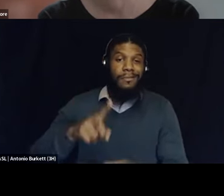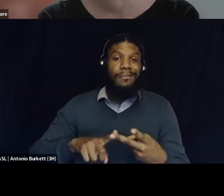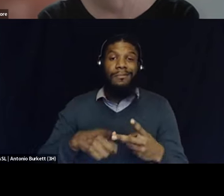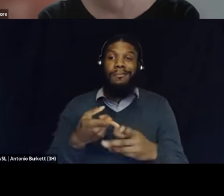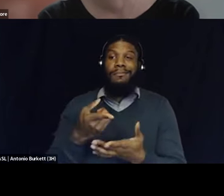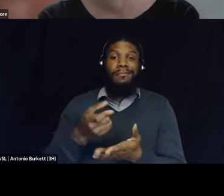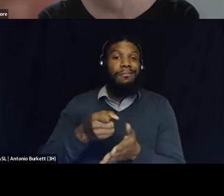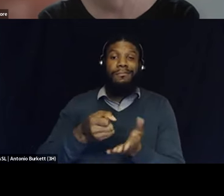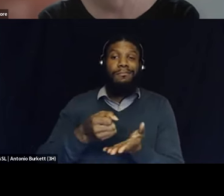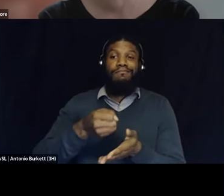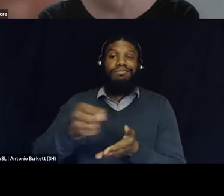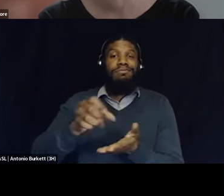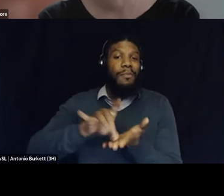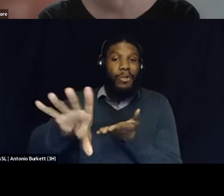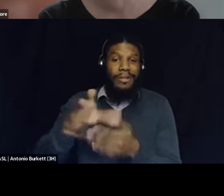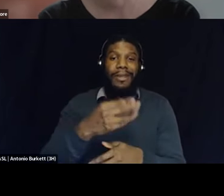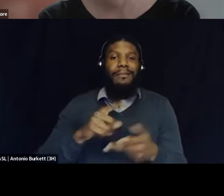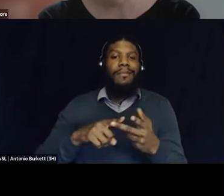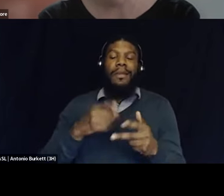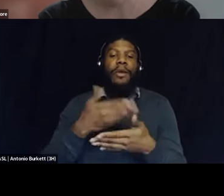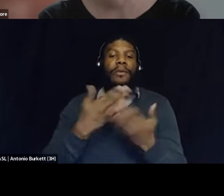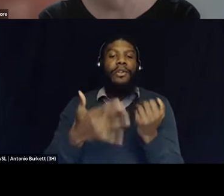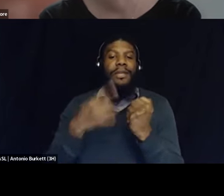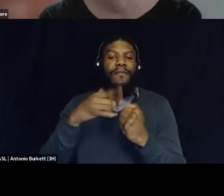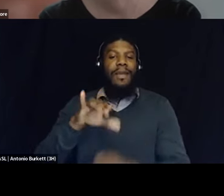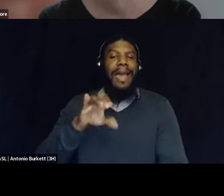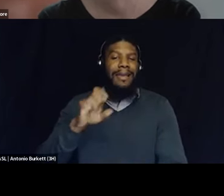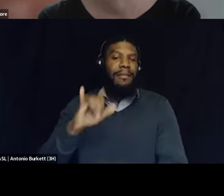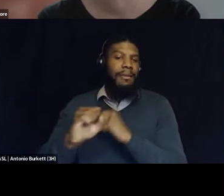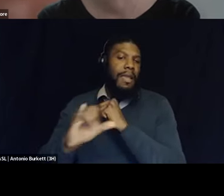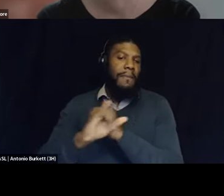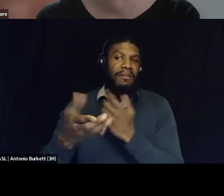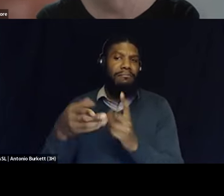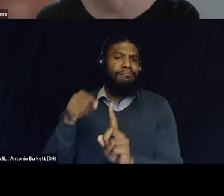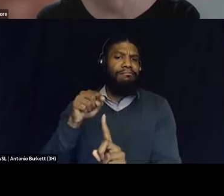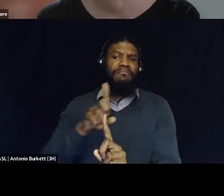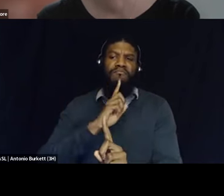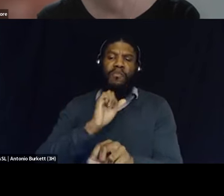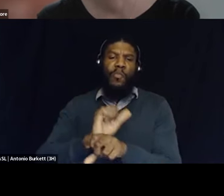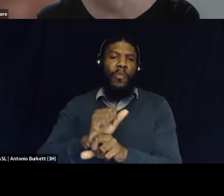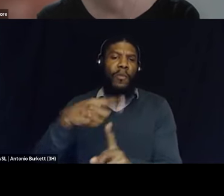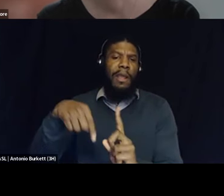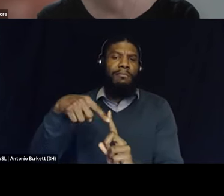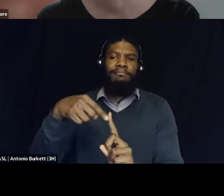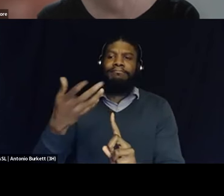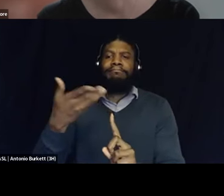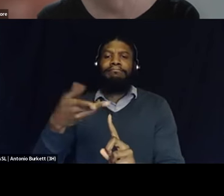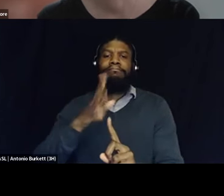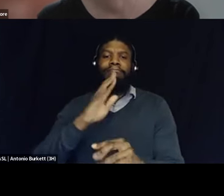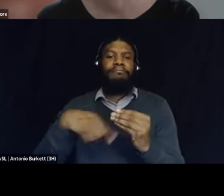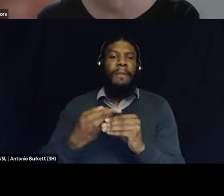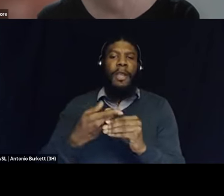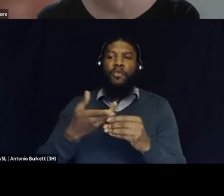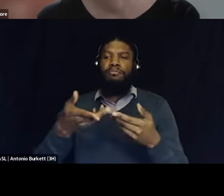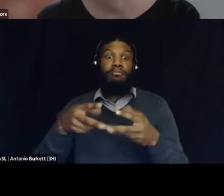our No Tech for Ice campaign, which has been a campaign really sort of working around talking about how surveillance